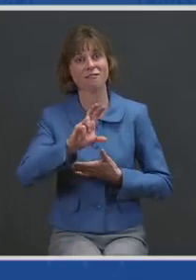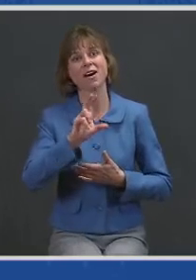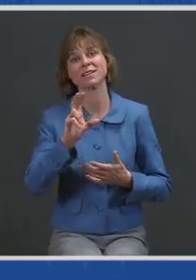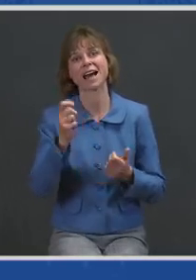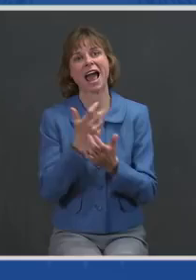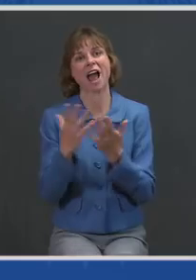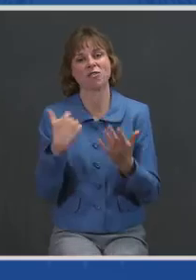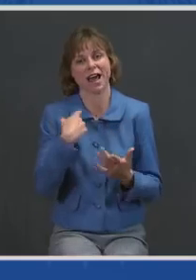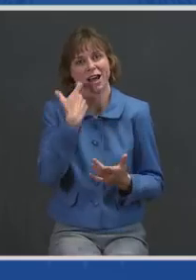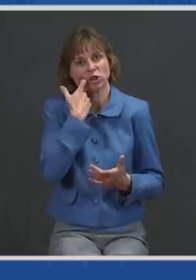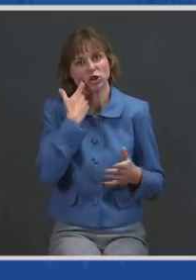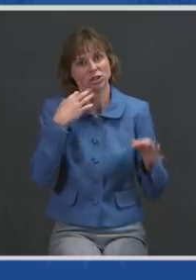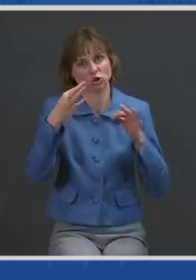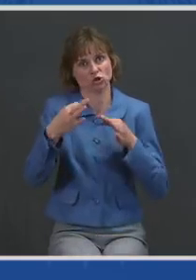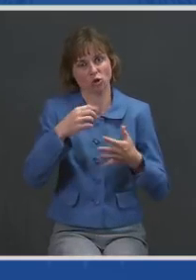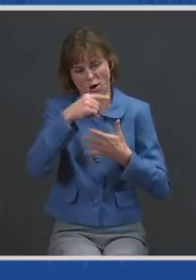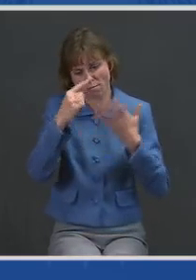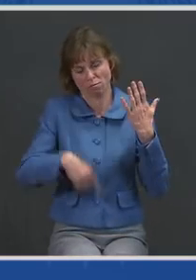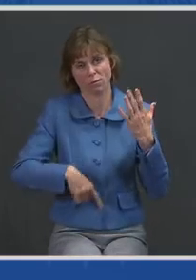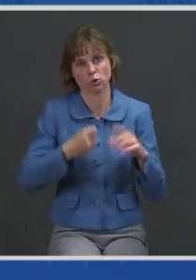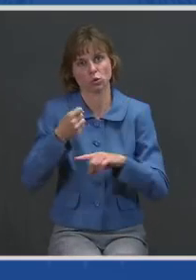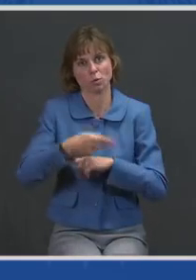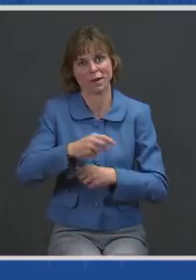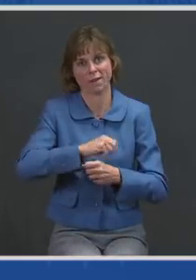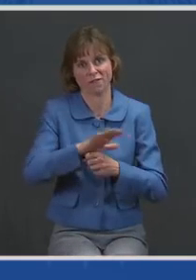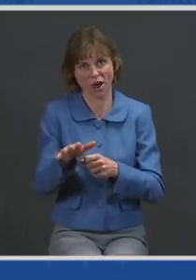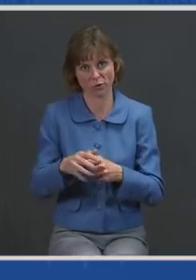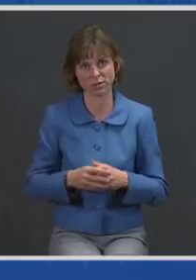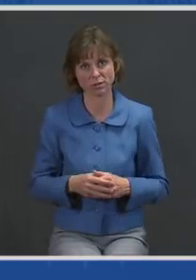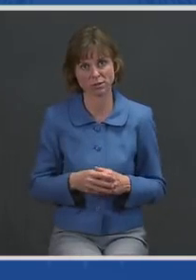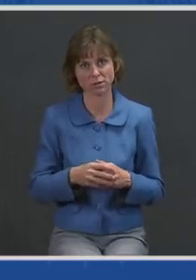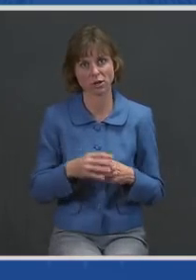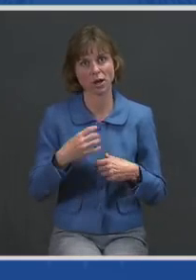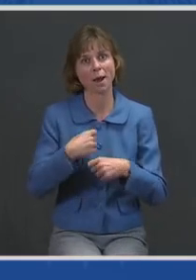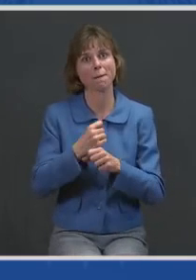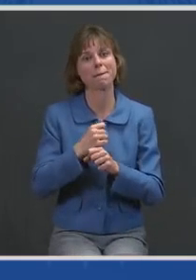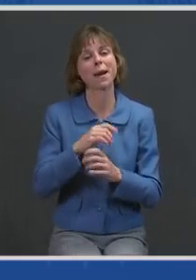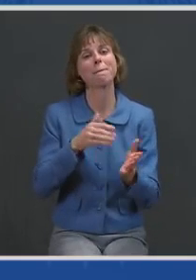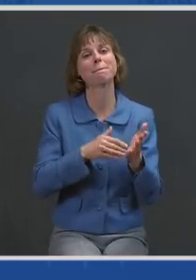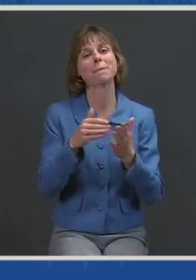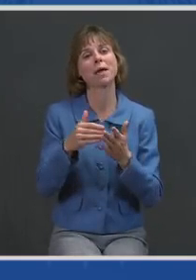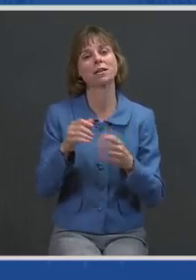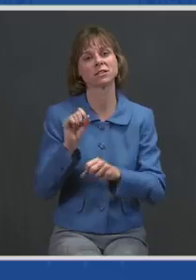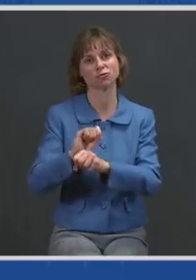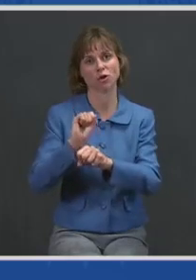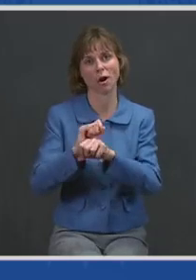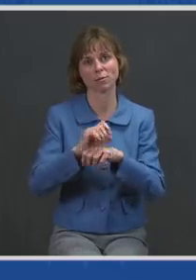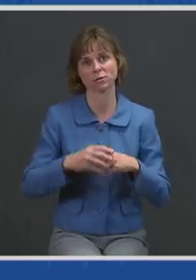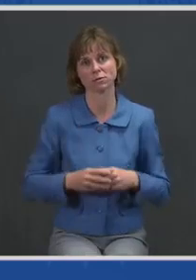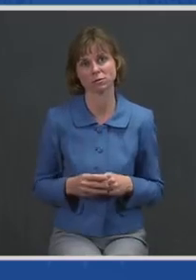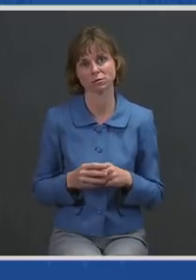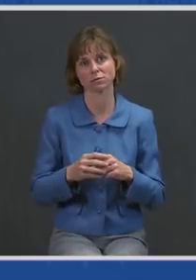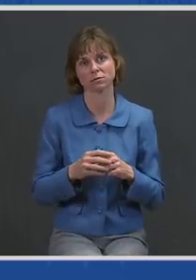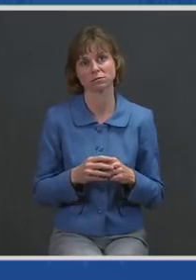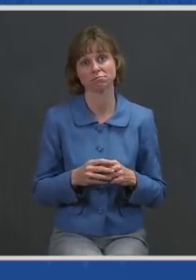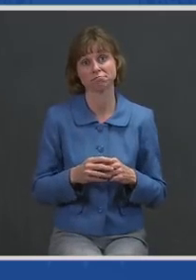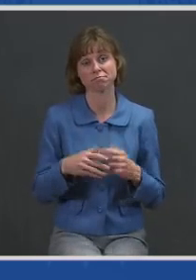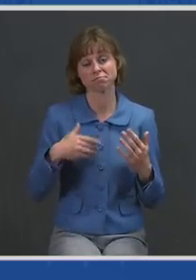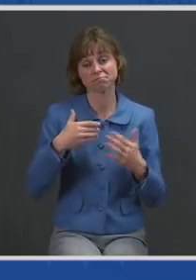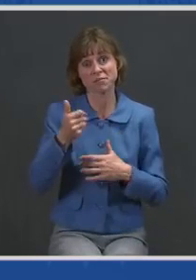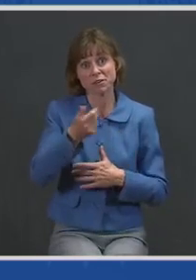I've just described to beat the virus and create millions of jobs. In the coming weeks and months,